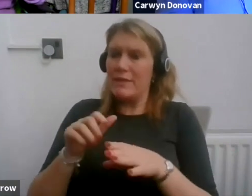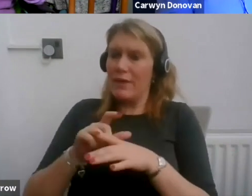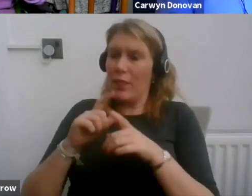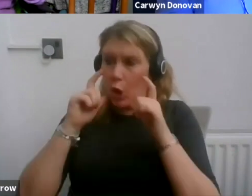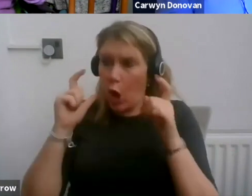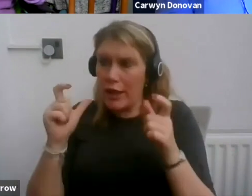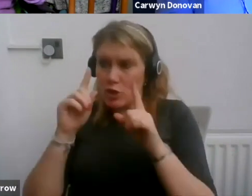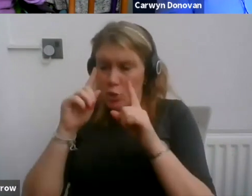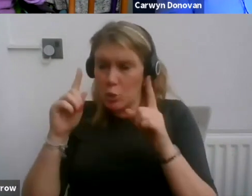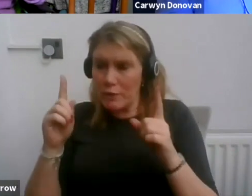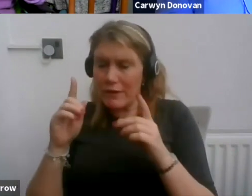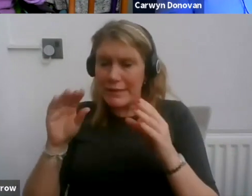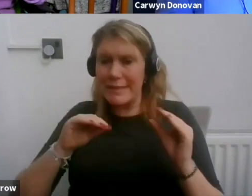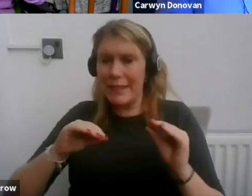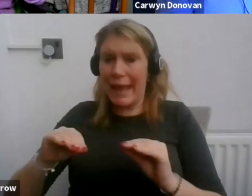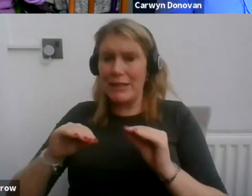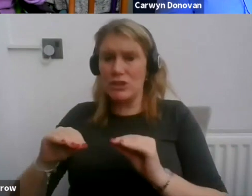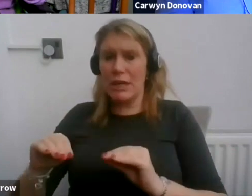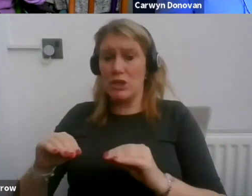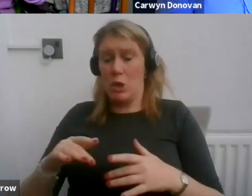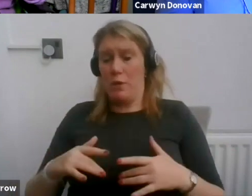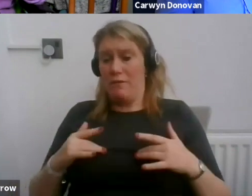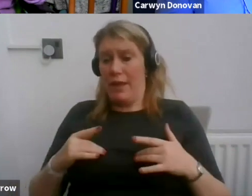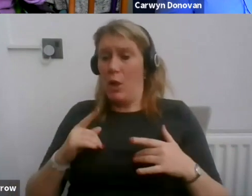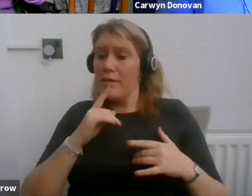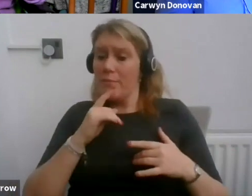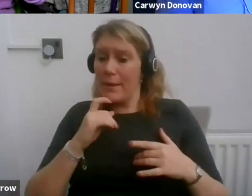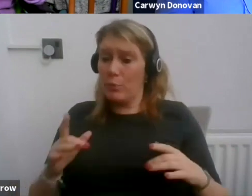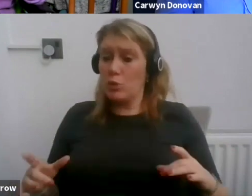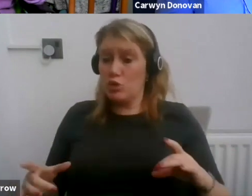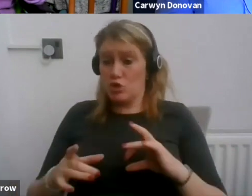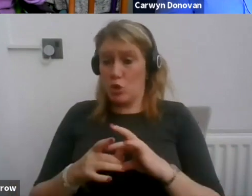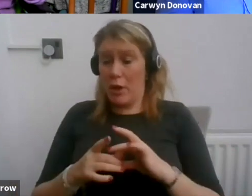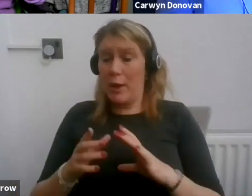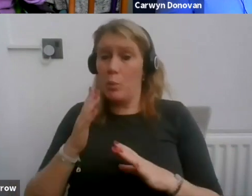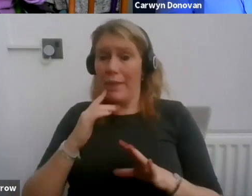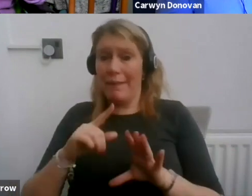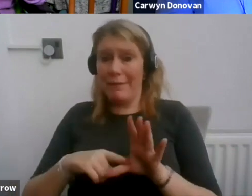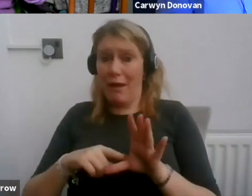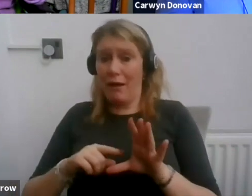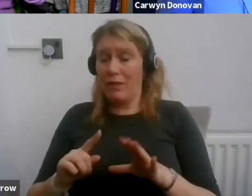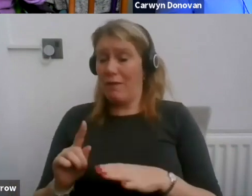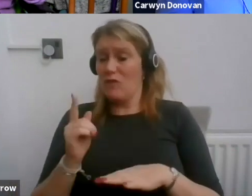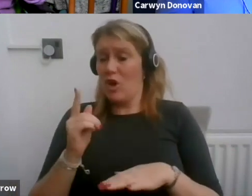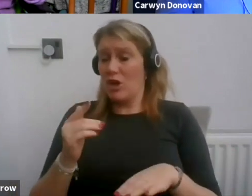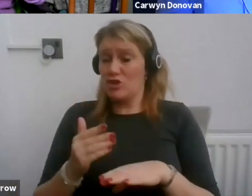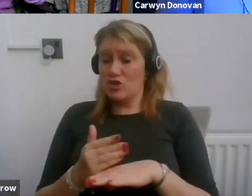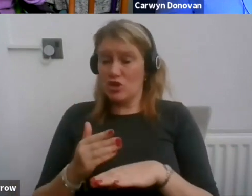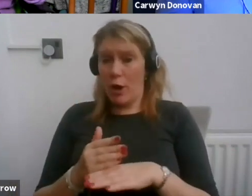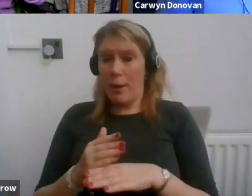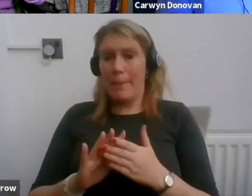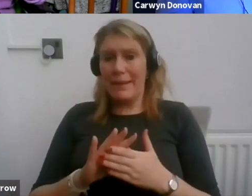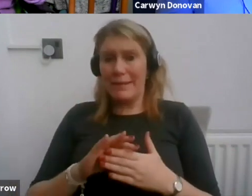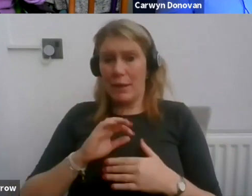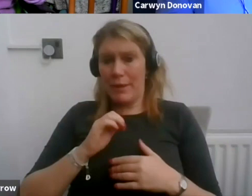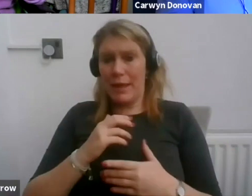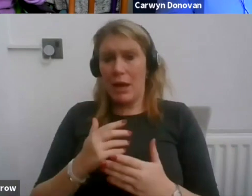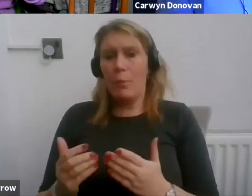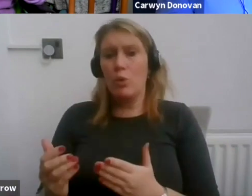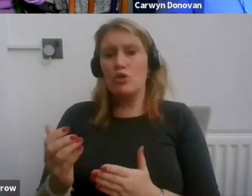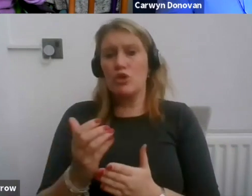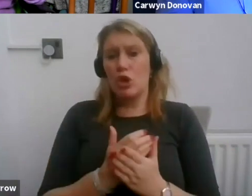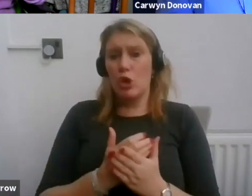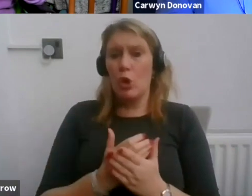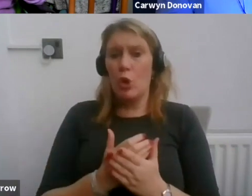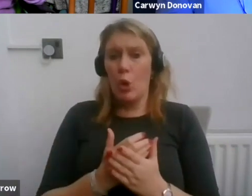more people who can join up at that point I think they'd be in a much more secure situation to